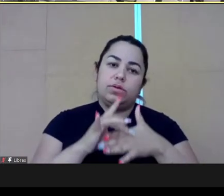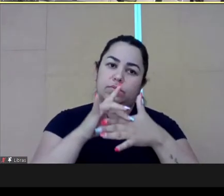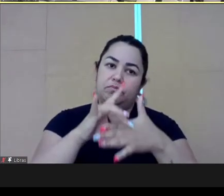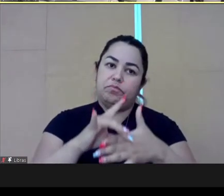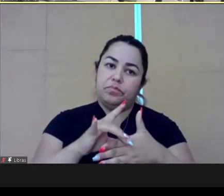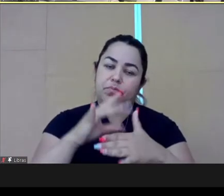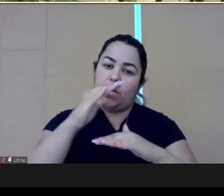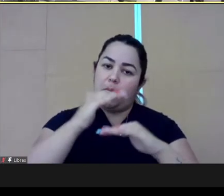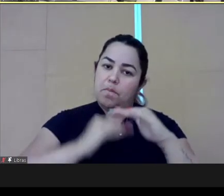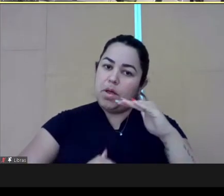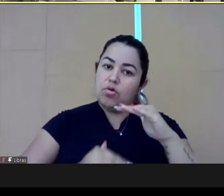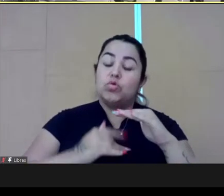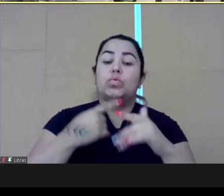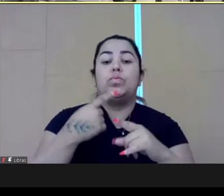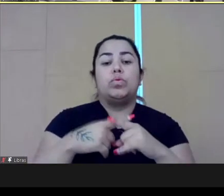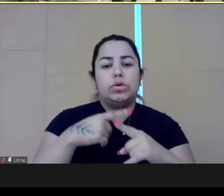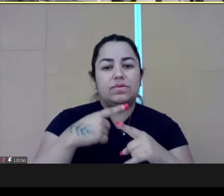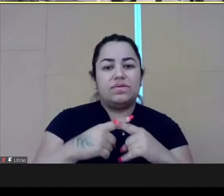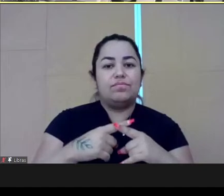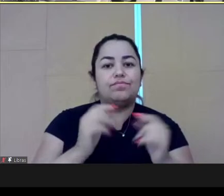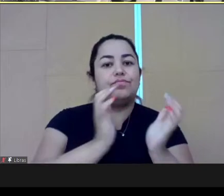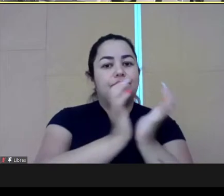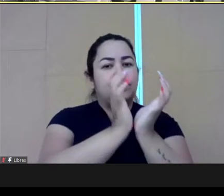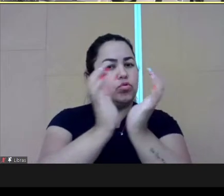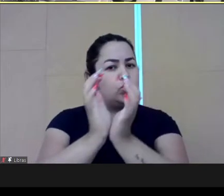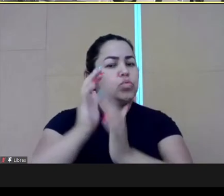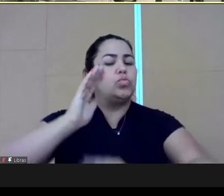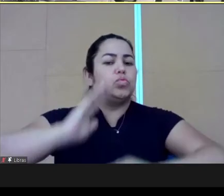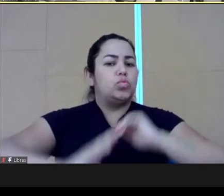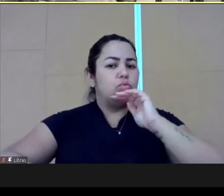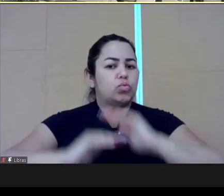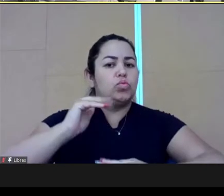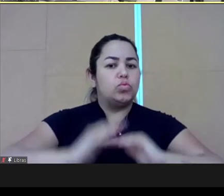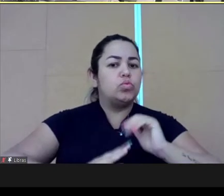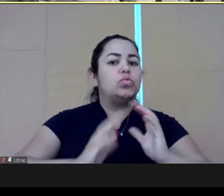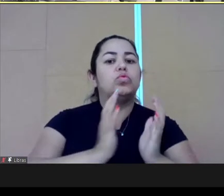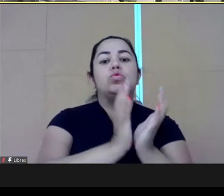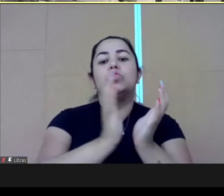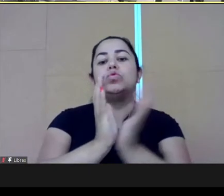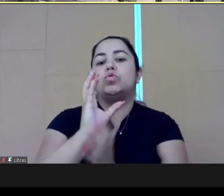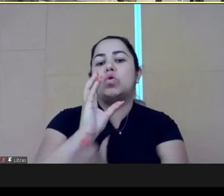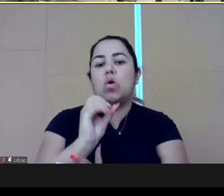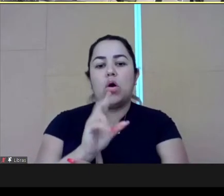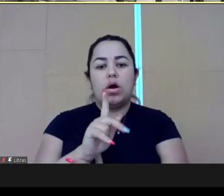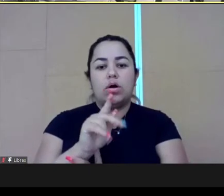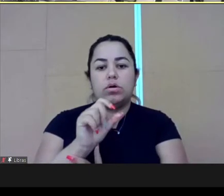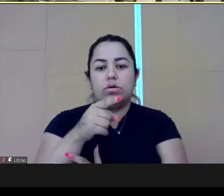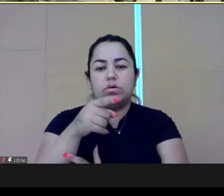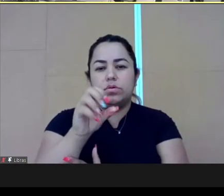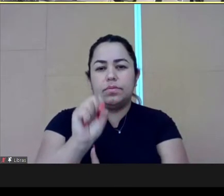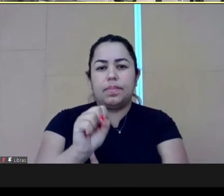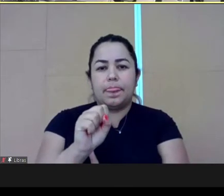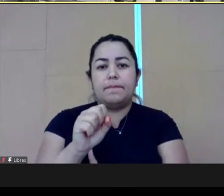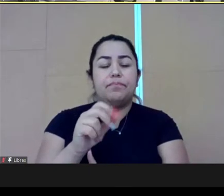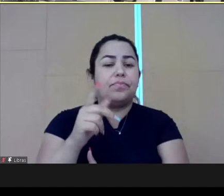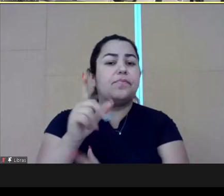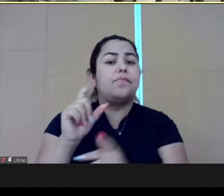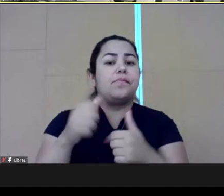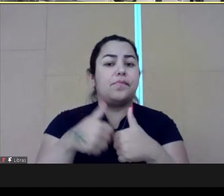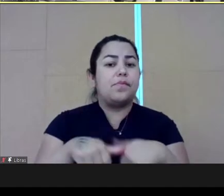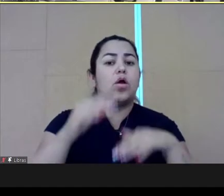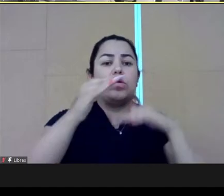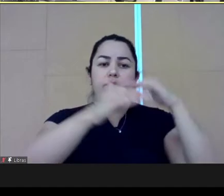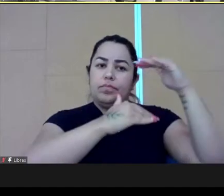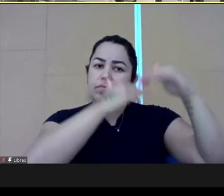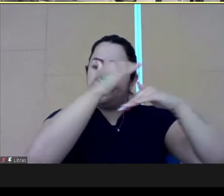One idea could be to act with the medium leadership below, because they